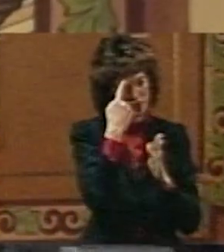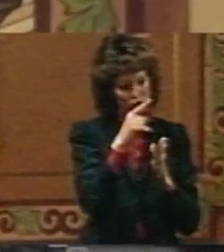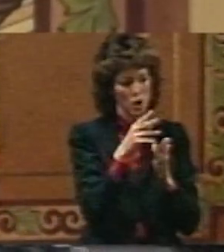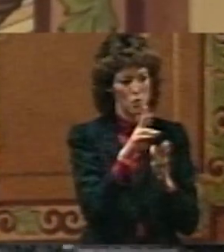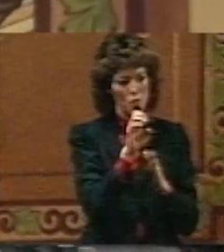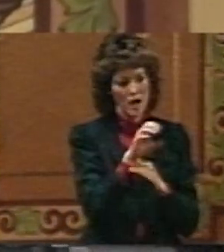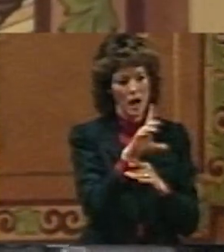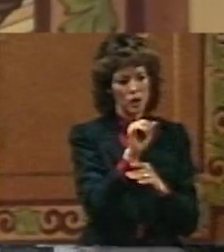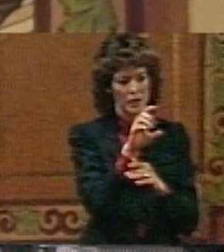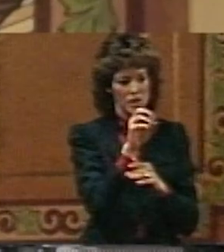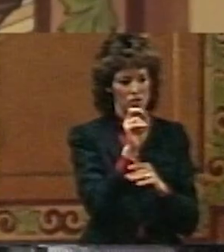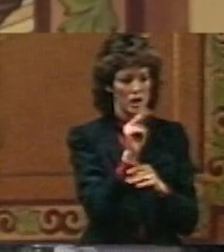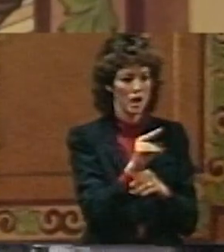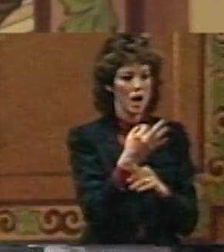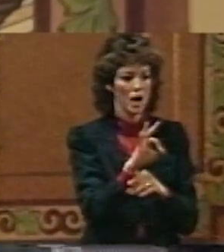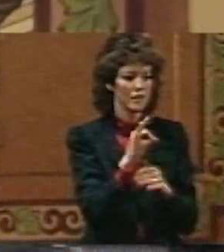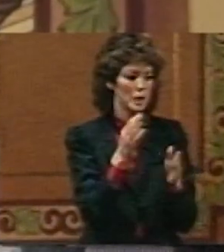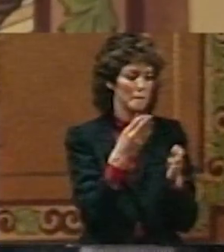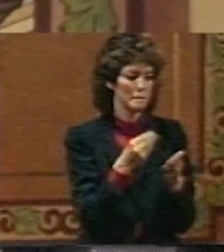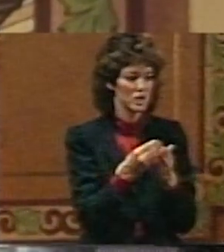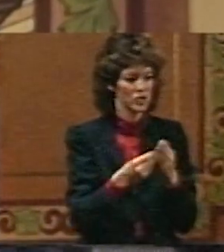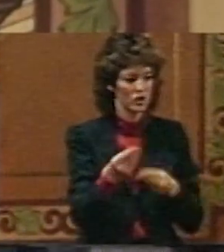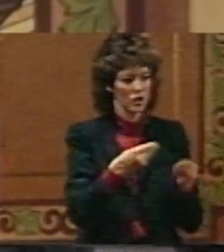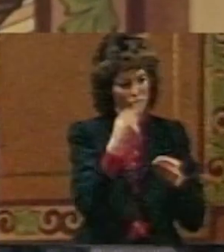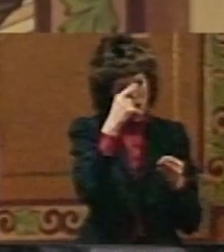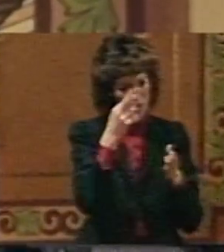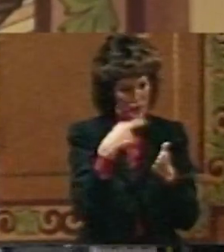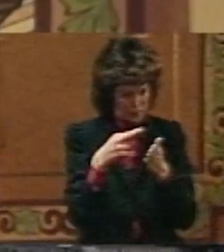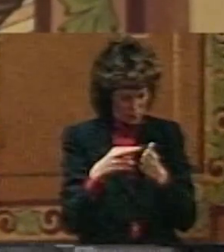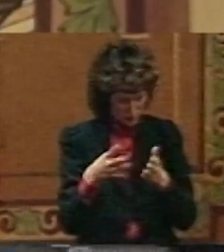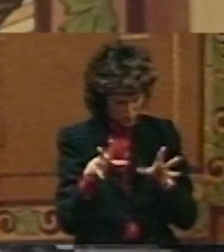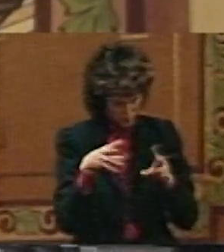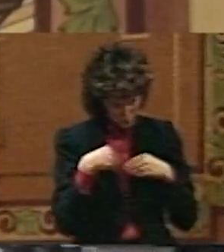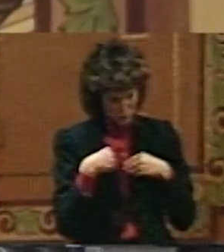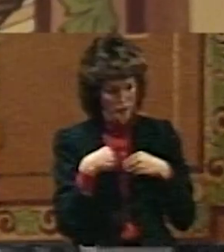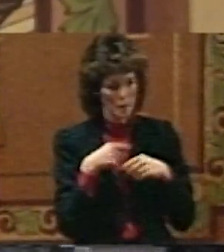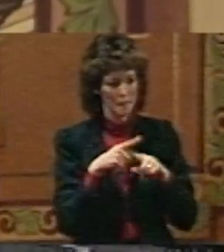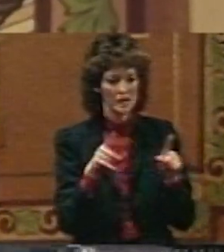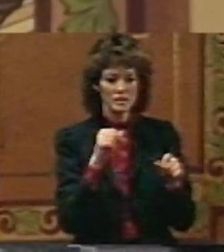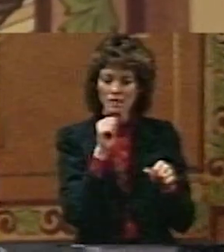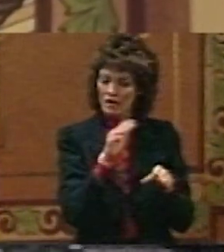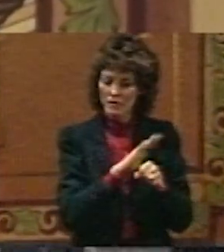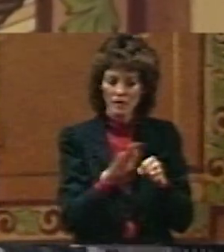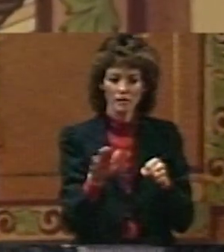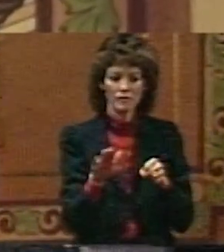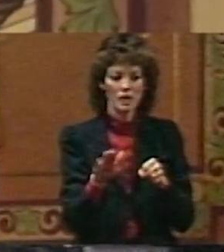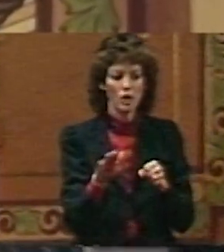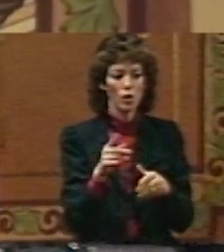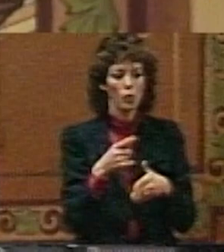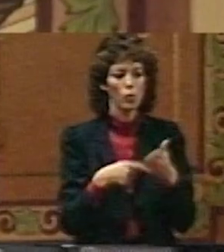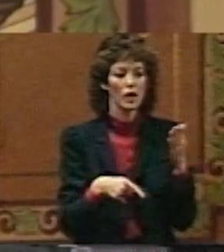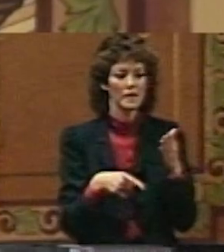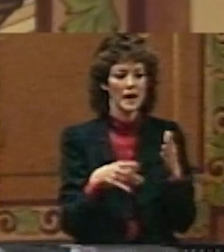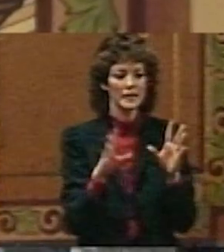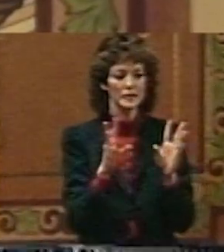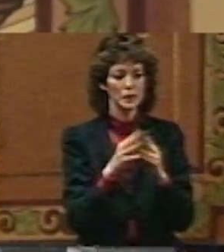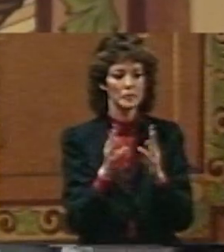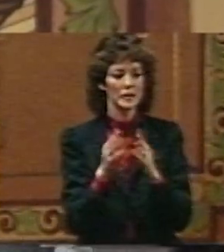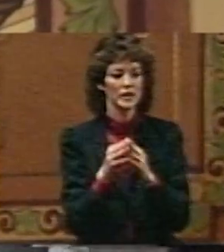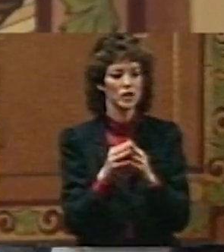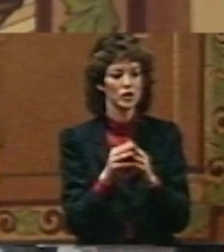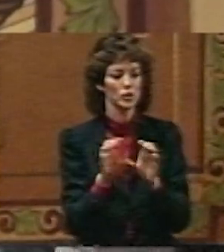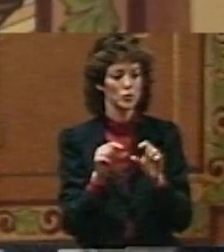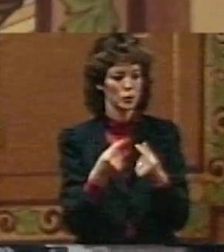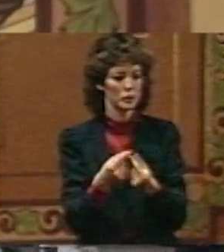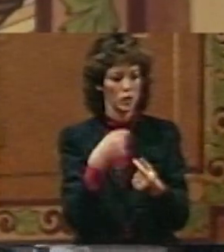of certain amounts of our higher education budget toward research, and you've given approval, but it isn't enough. And what the exit committee told us is